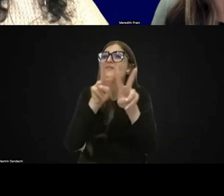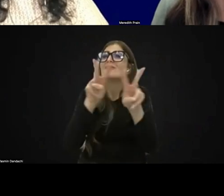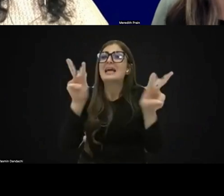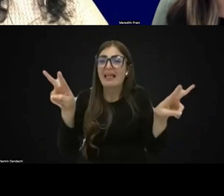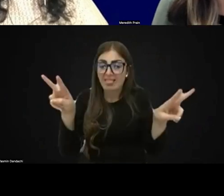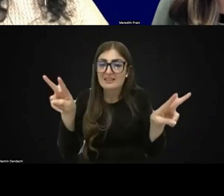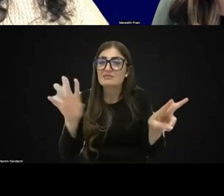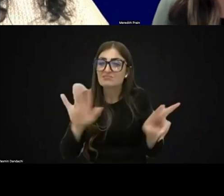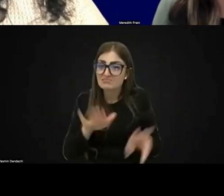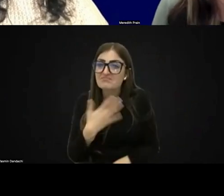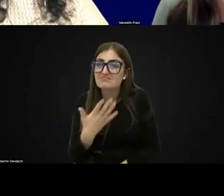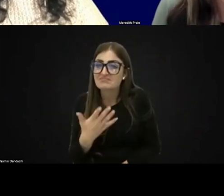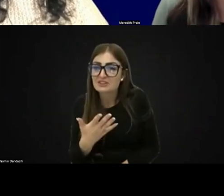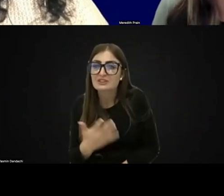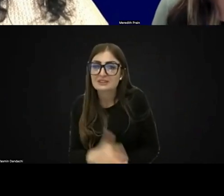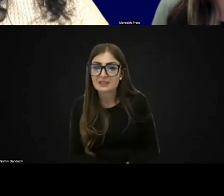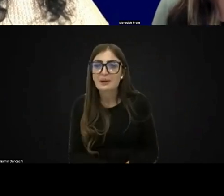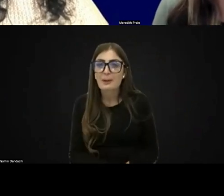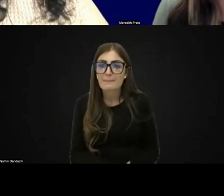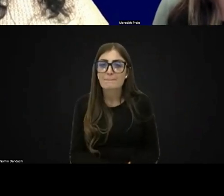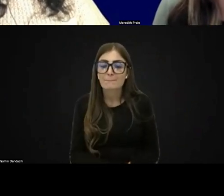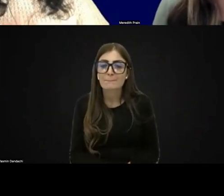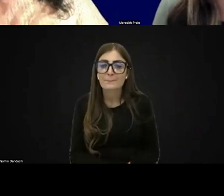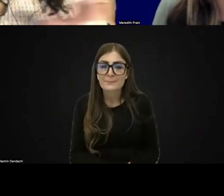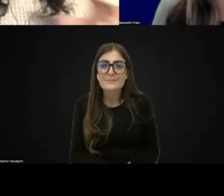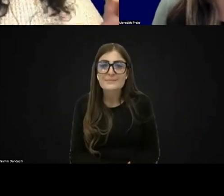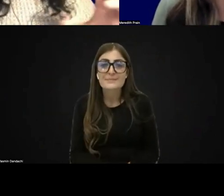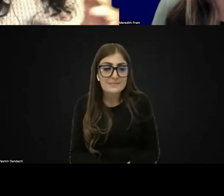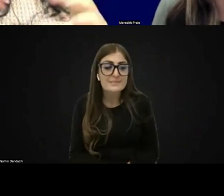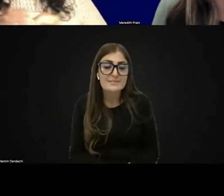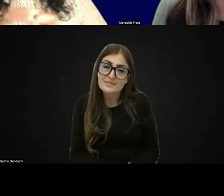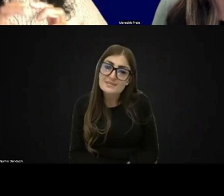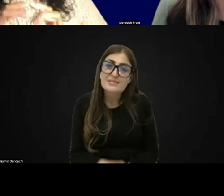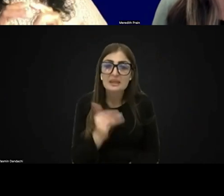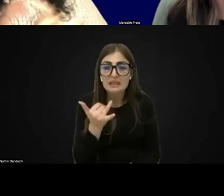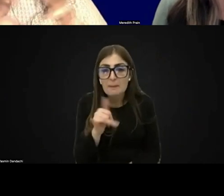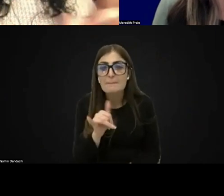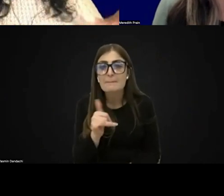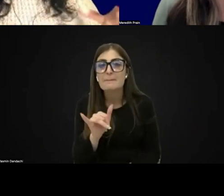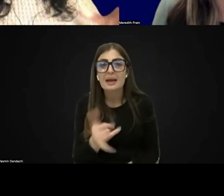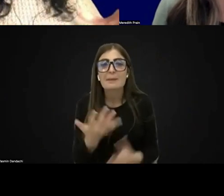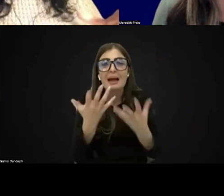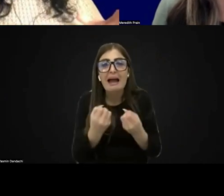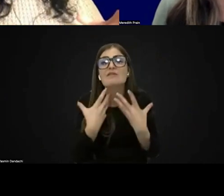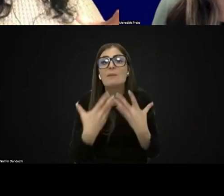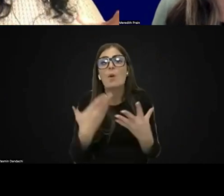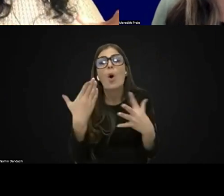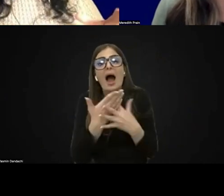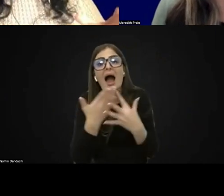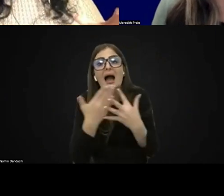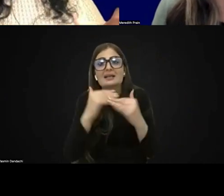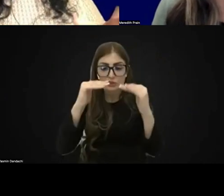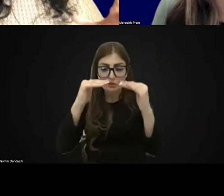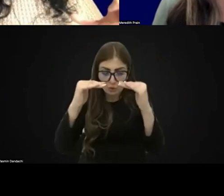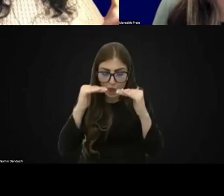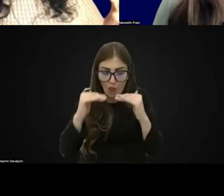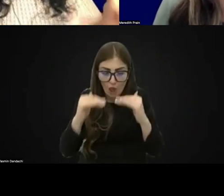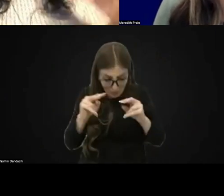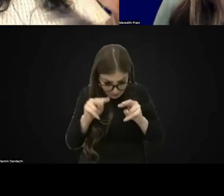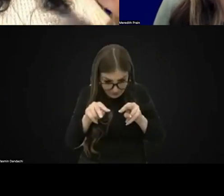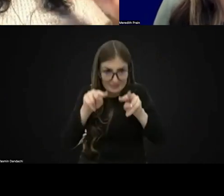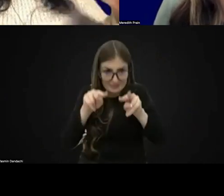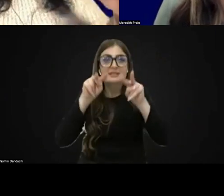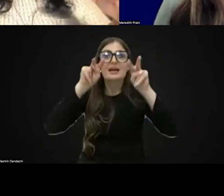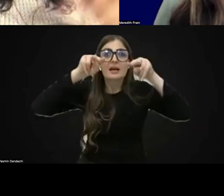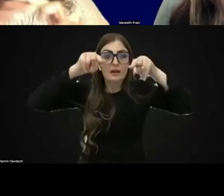well. So yeah, so they might have probably more access to the lower visual field. And so